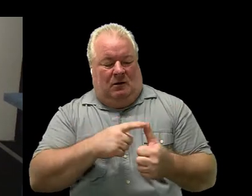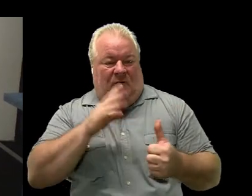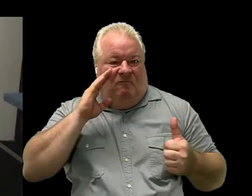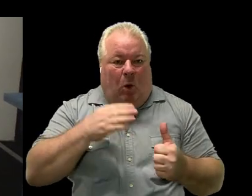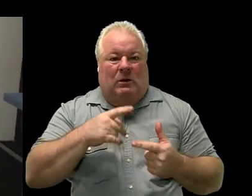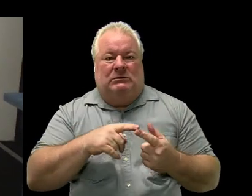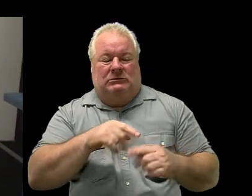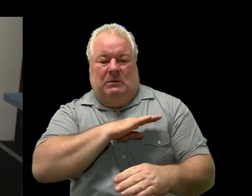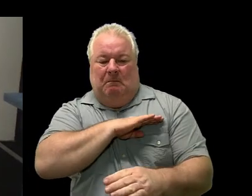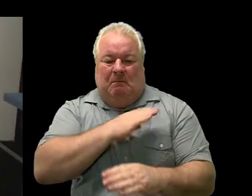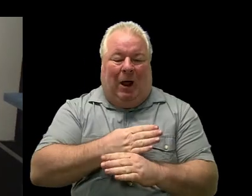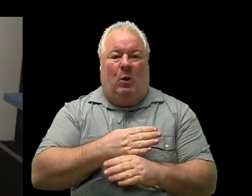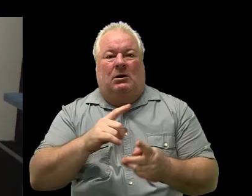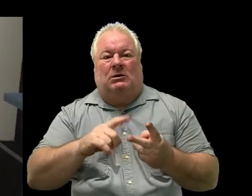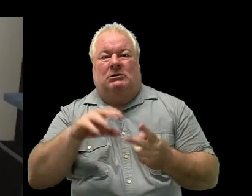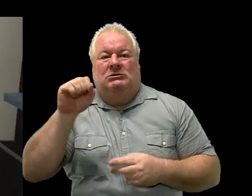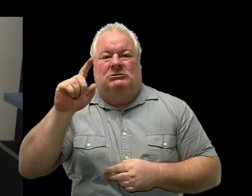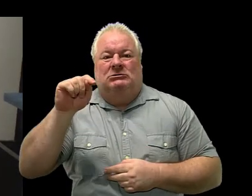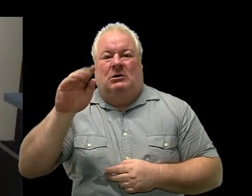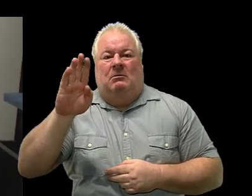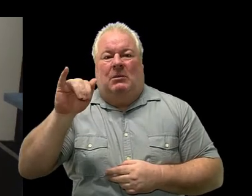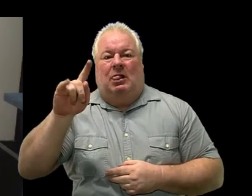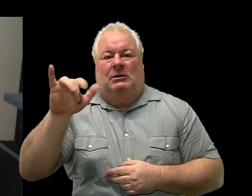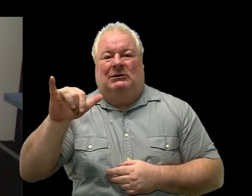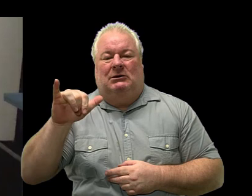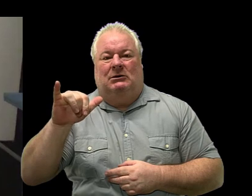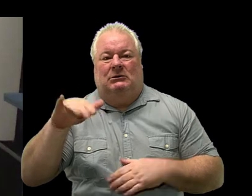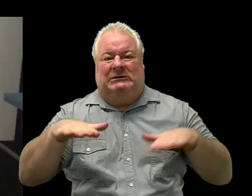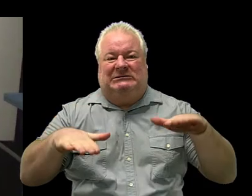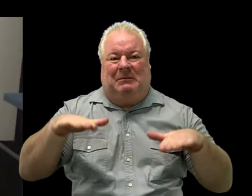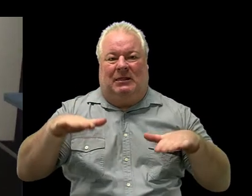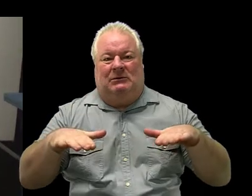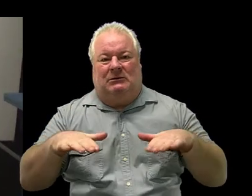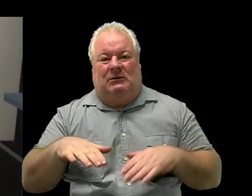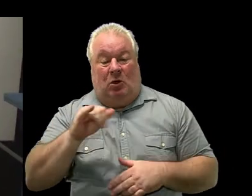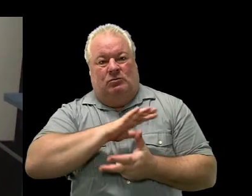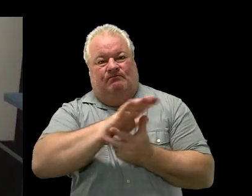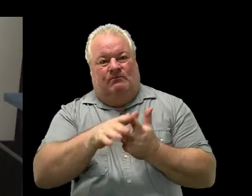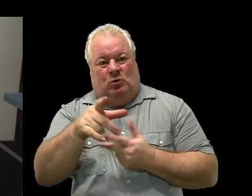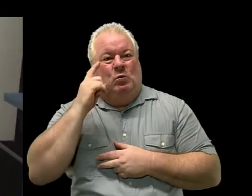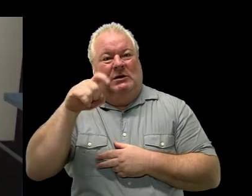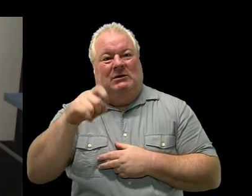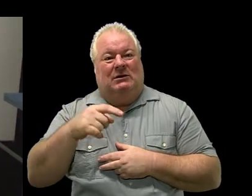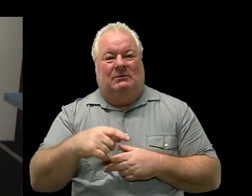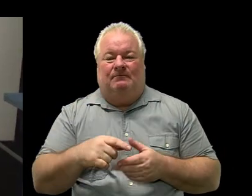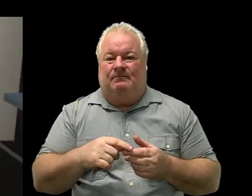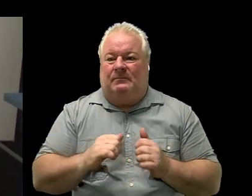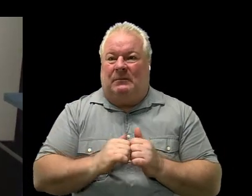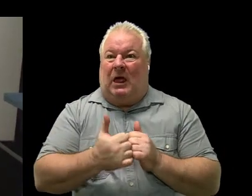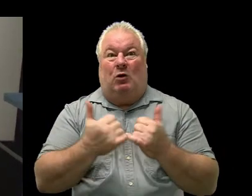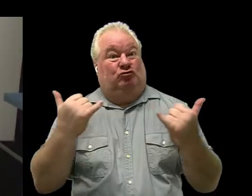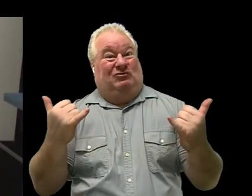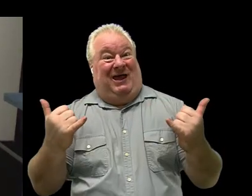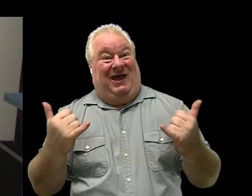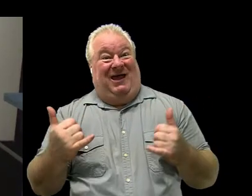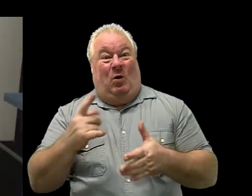power and stability so you need those attributes you think you may need and what we're dealing with